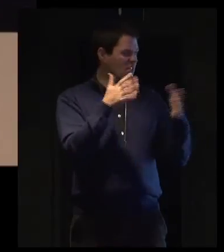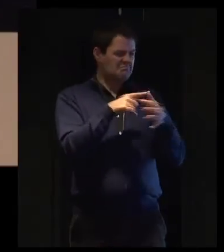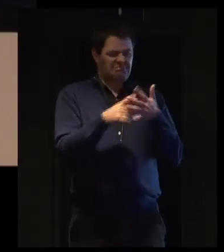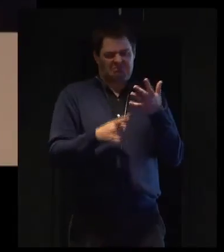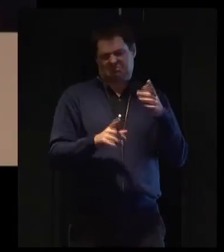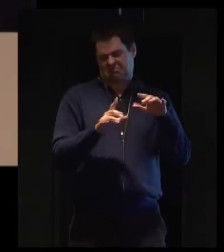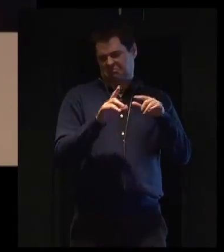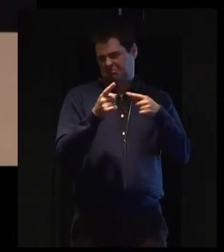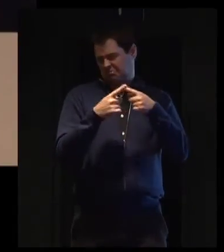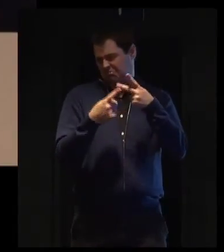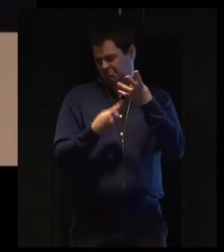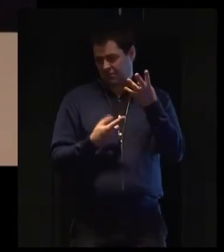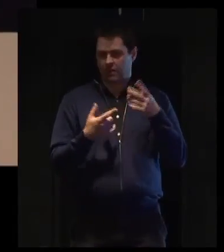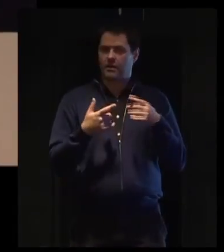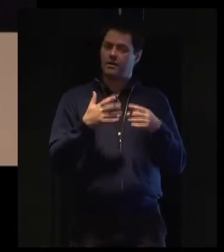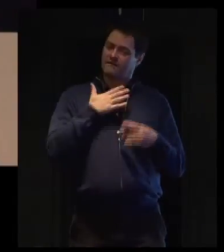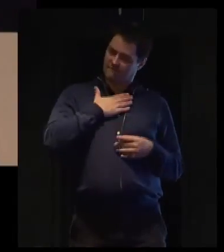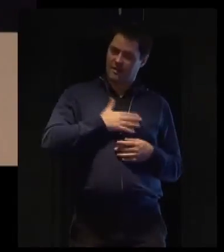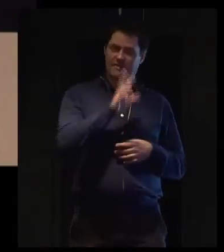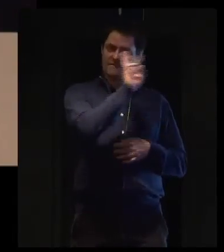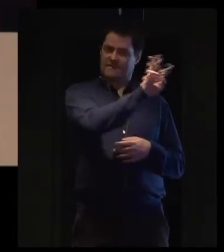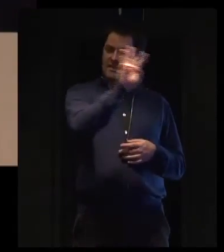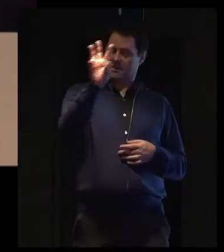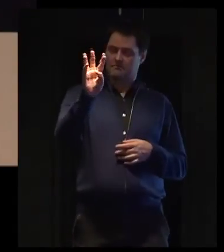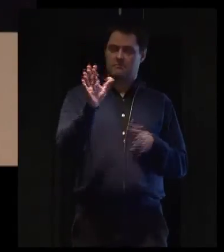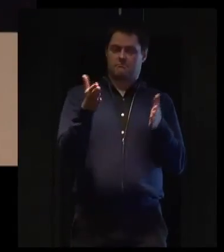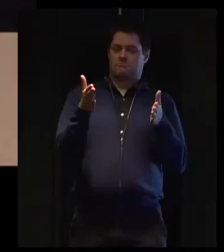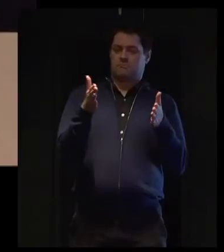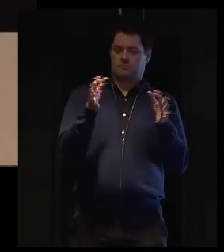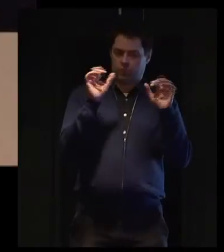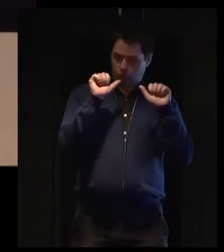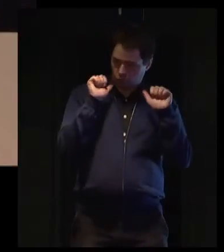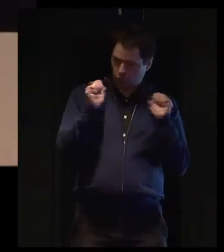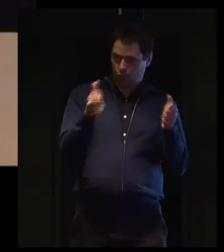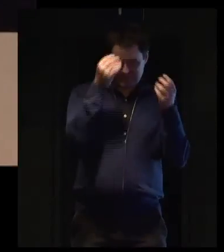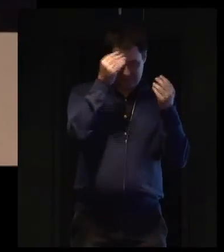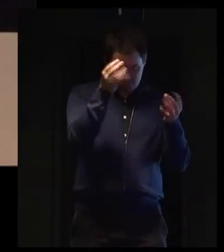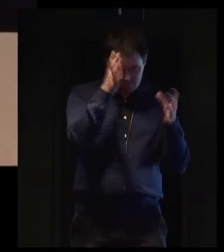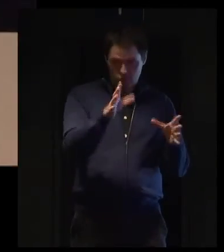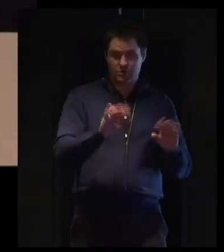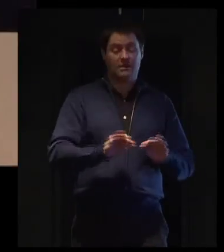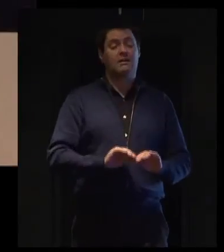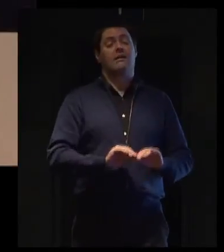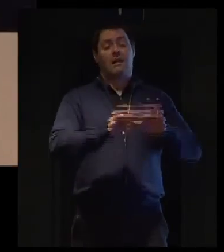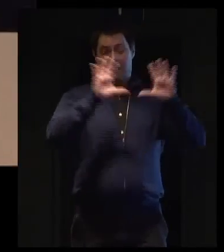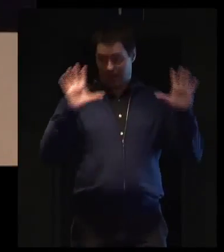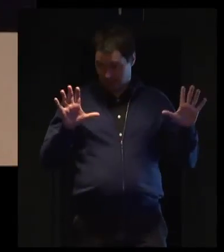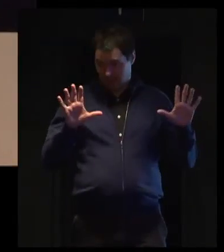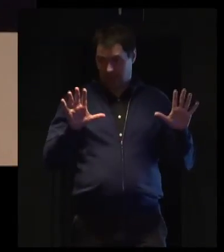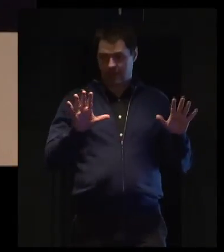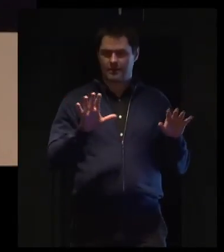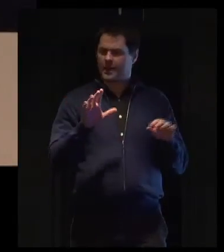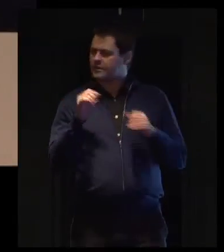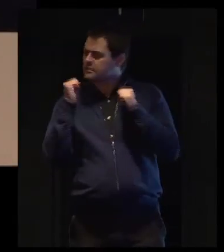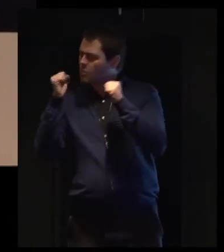it's important to make sure your information on your website is accurate, is clear. But also get your local